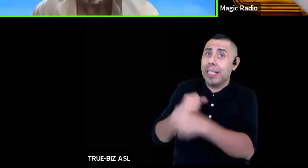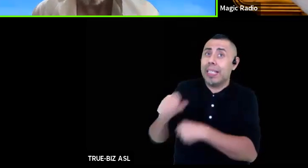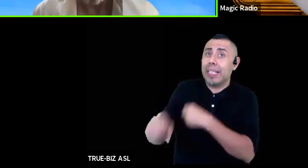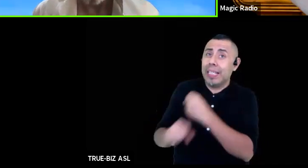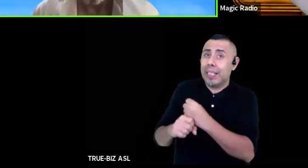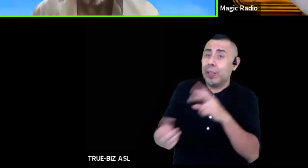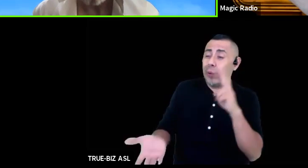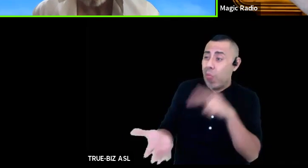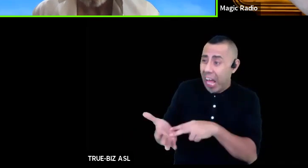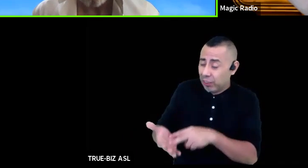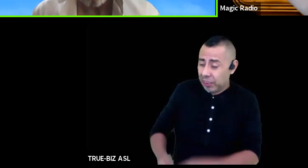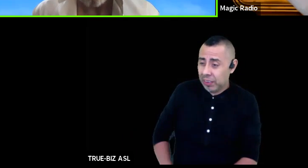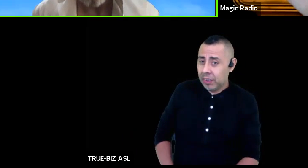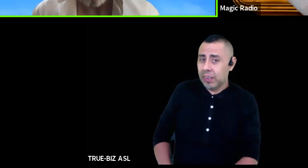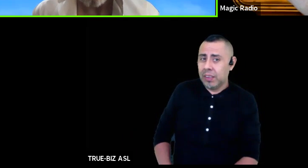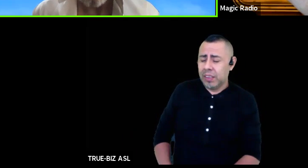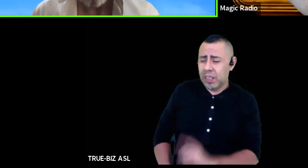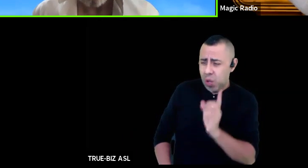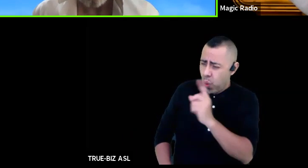where are you?